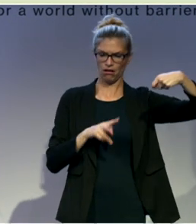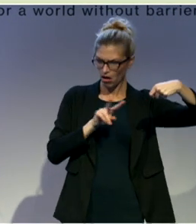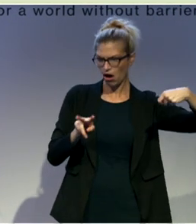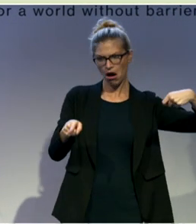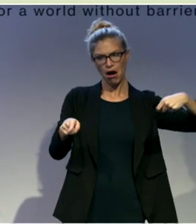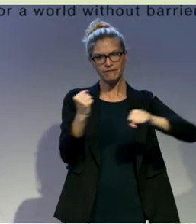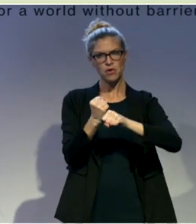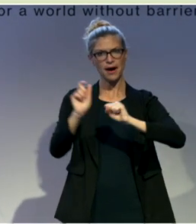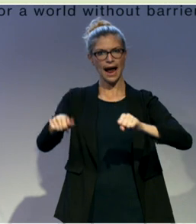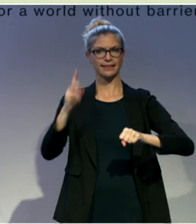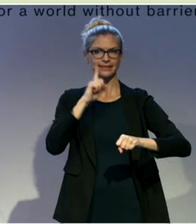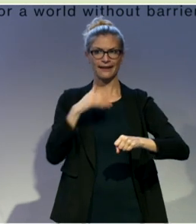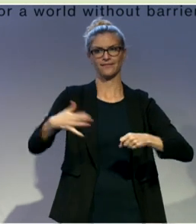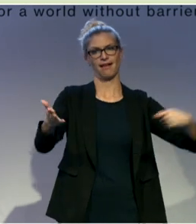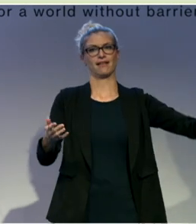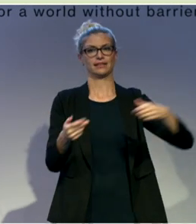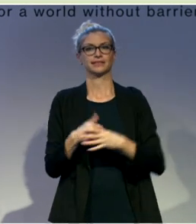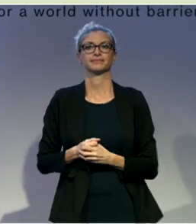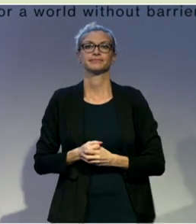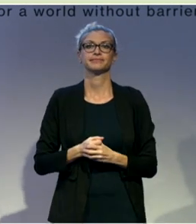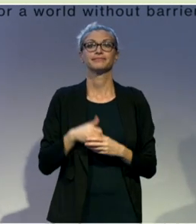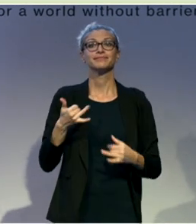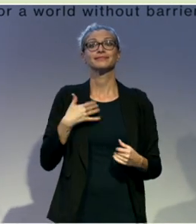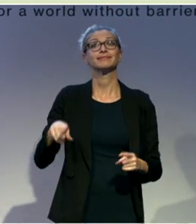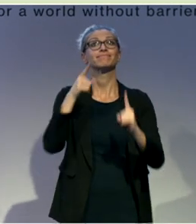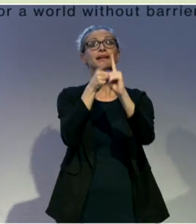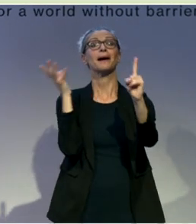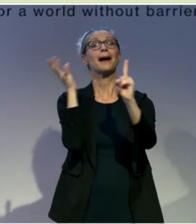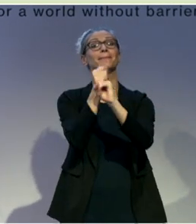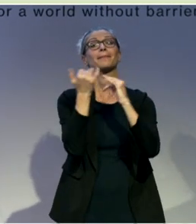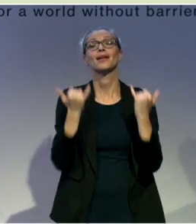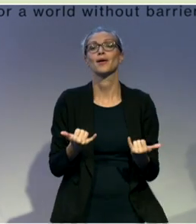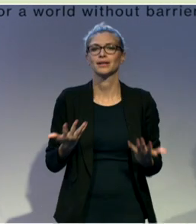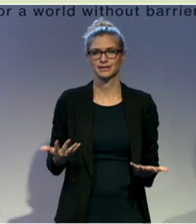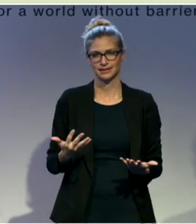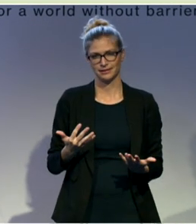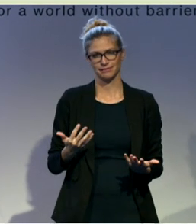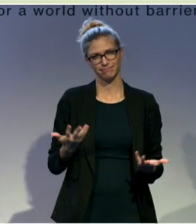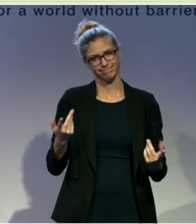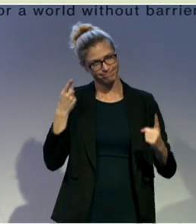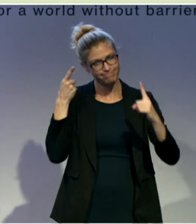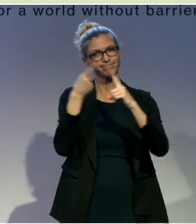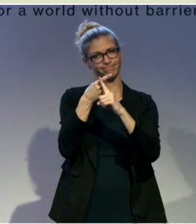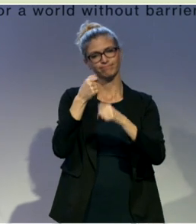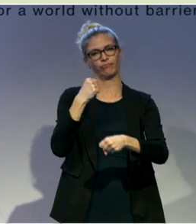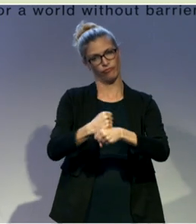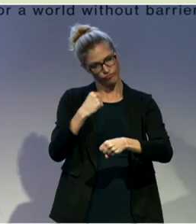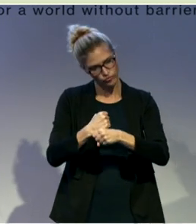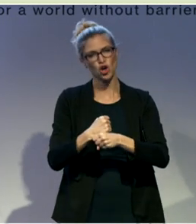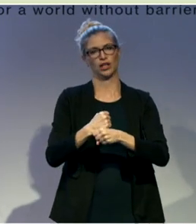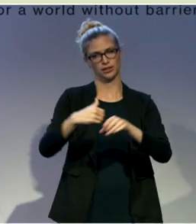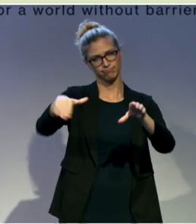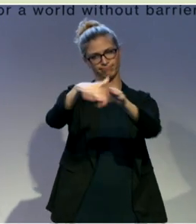And we have goals, now we are working at developing the social franchise model.